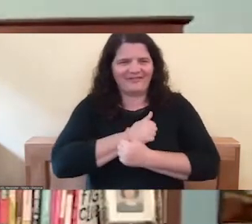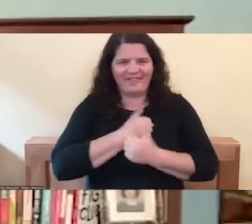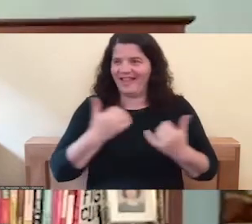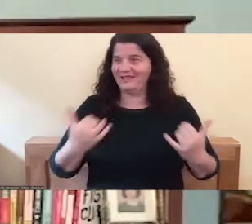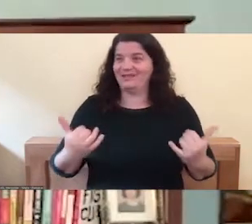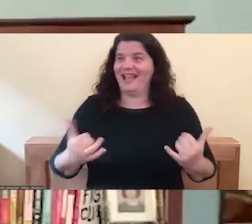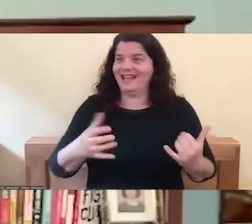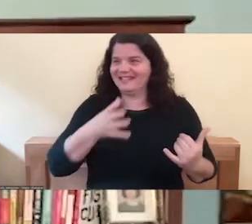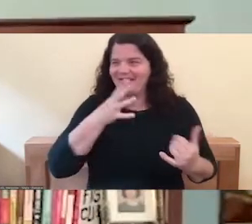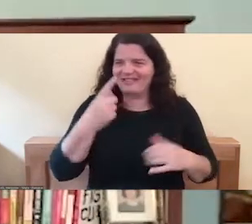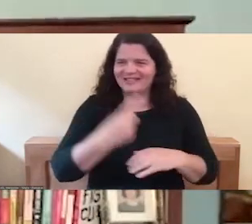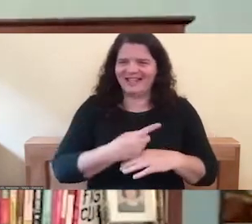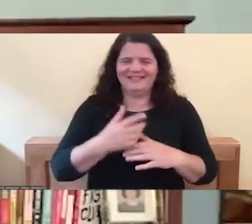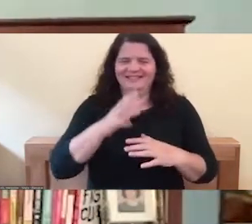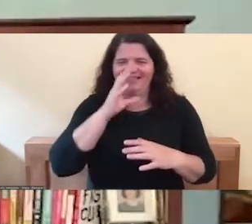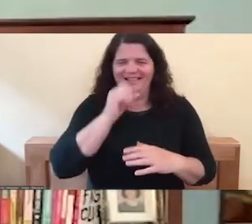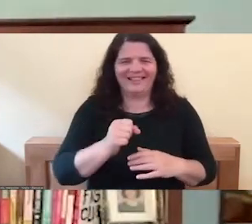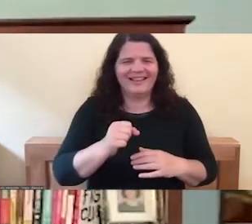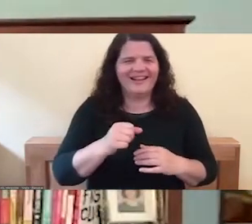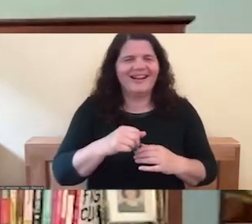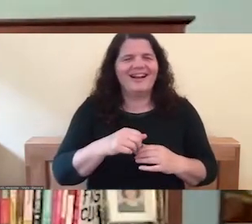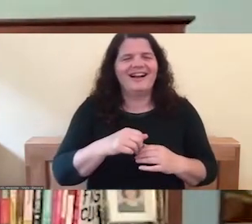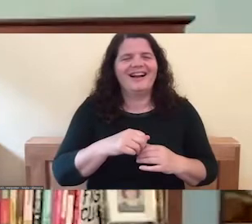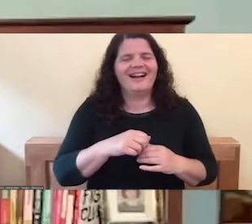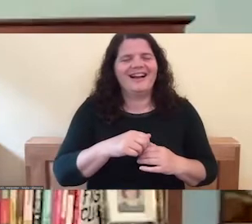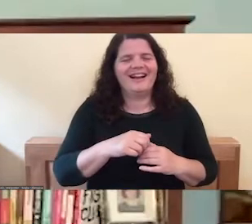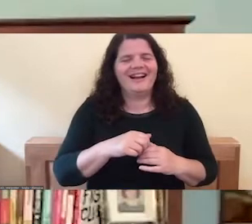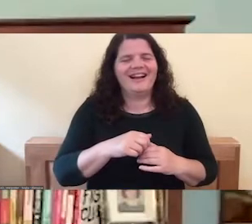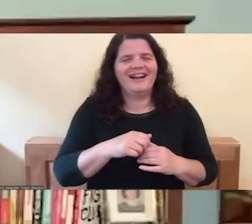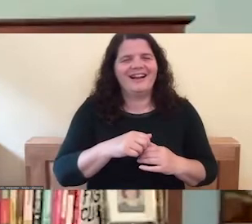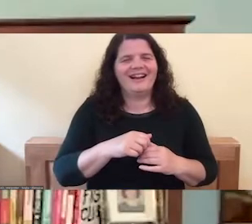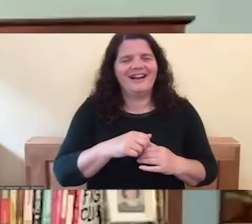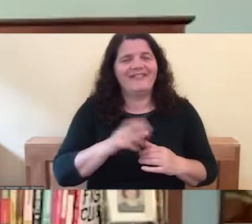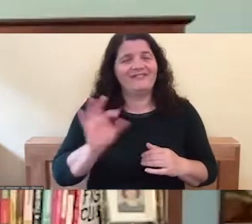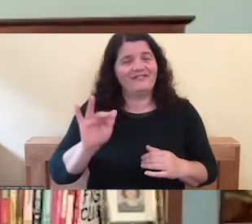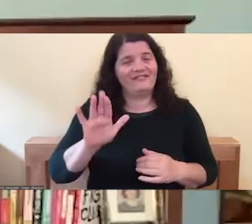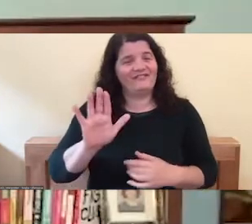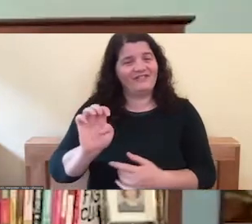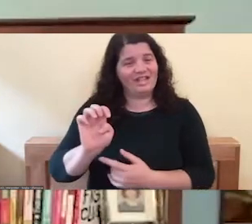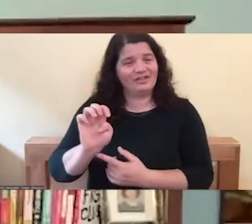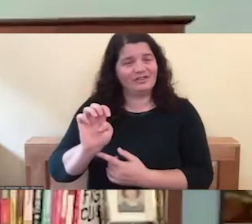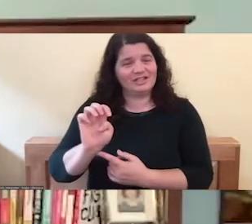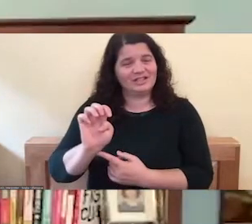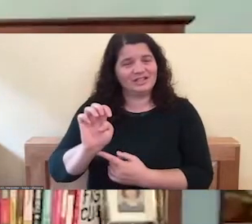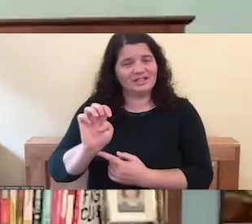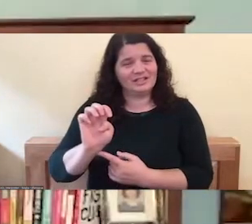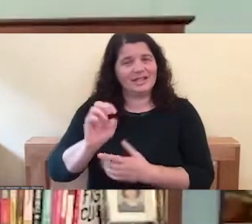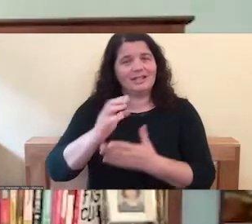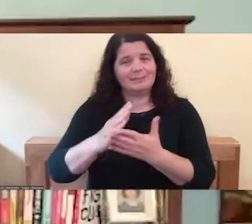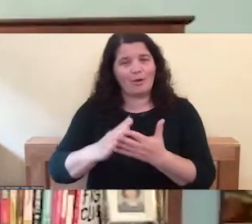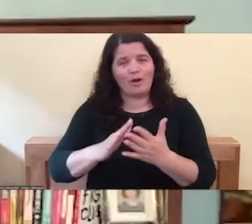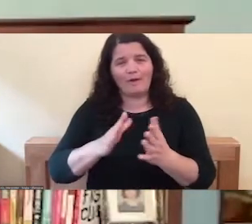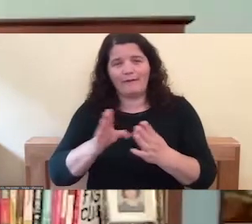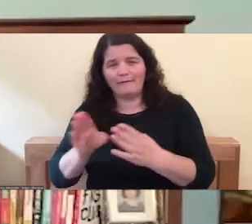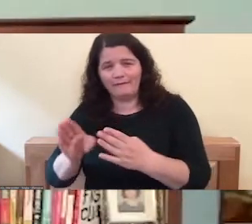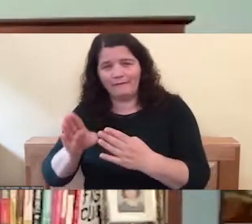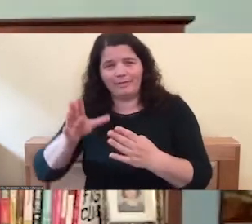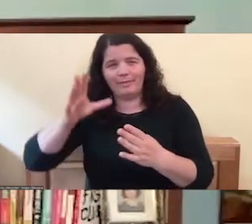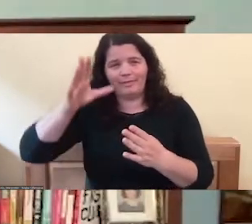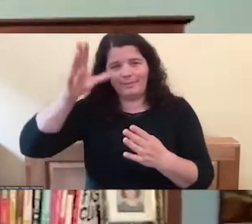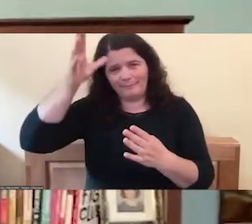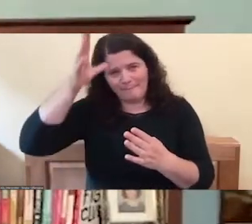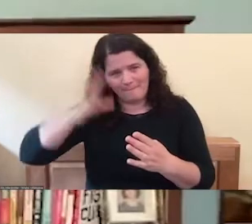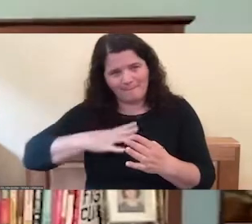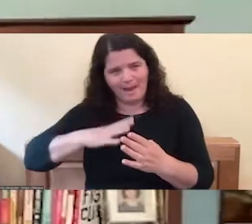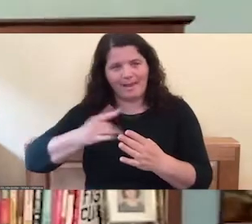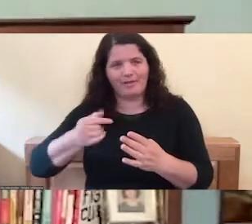because it's interesting, you know, even though, even though fierceness is part of the male gender role, there are certain